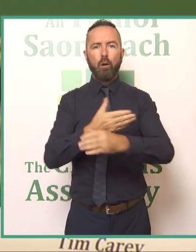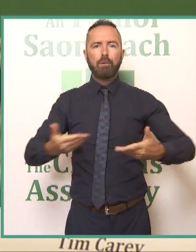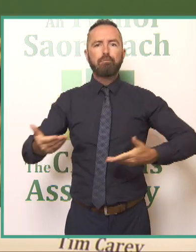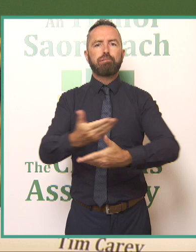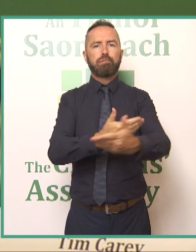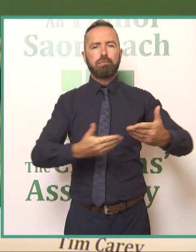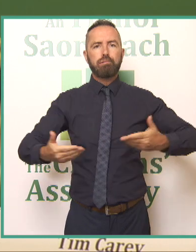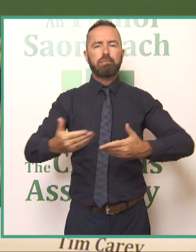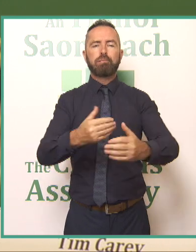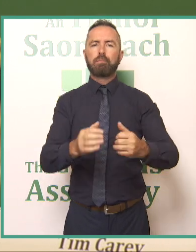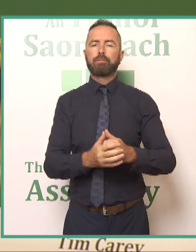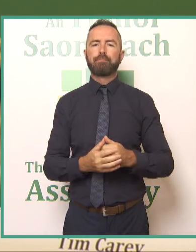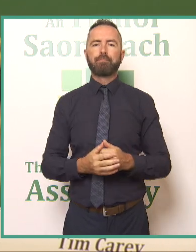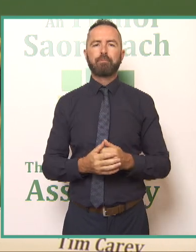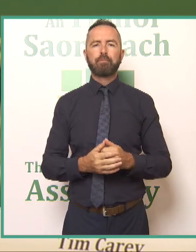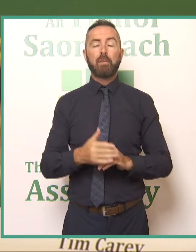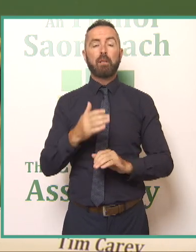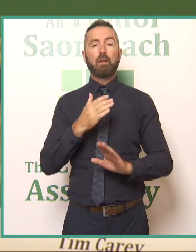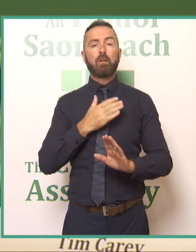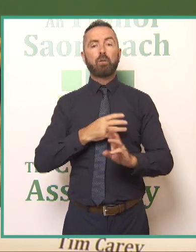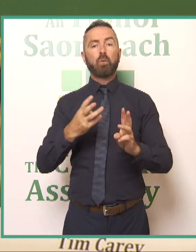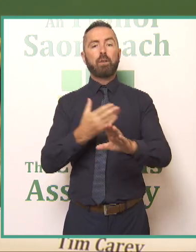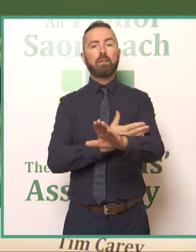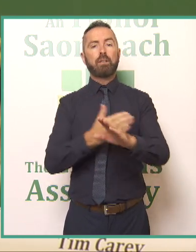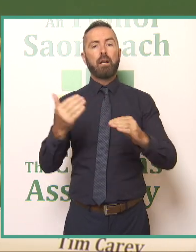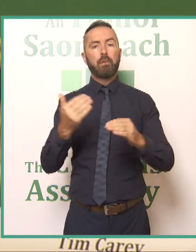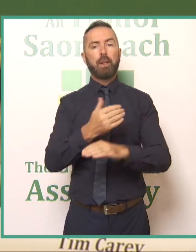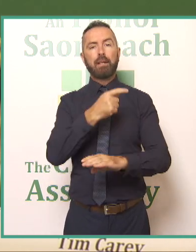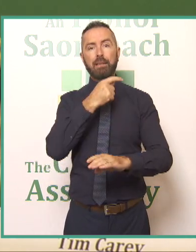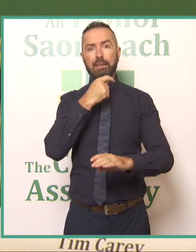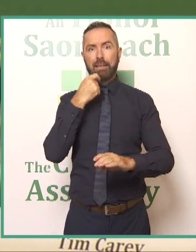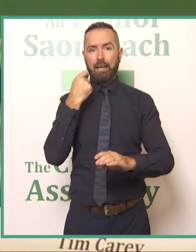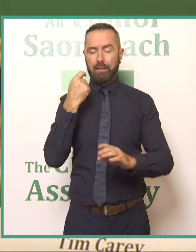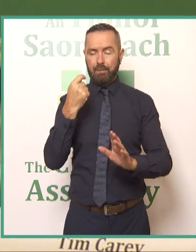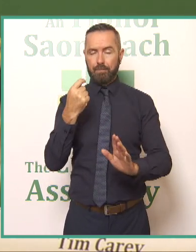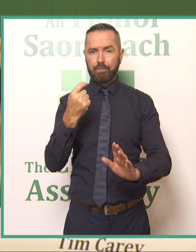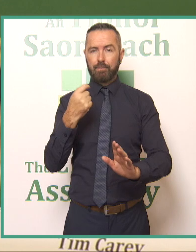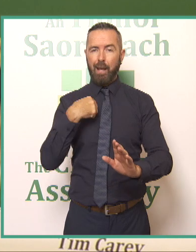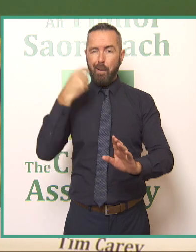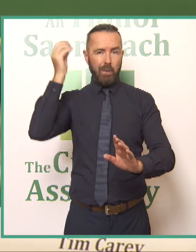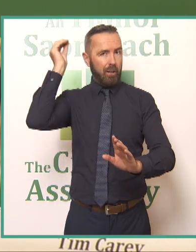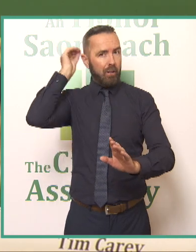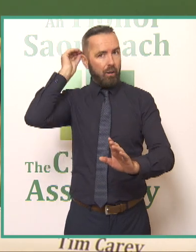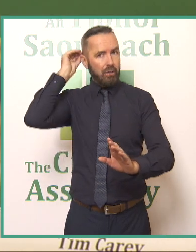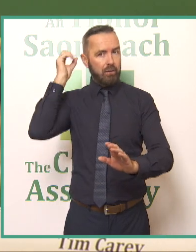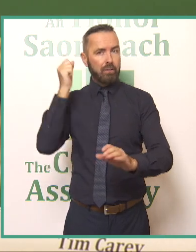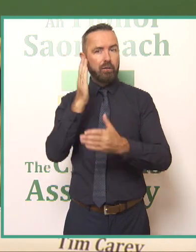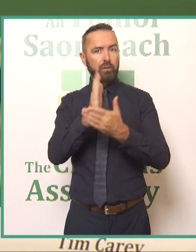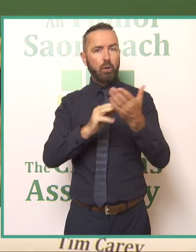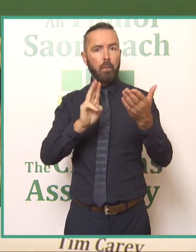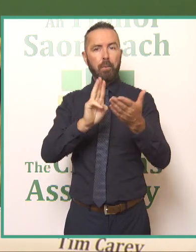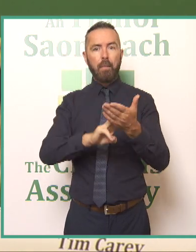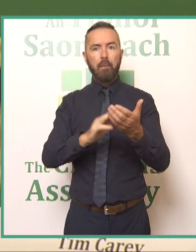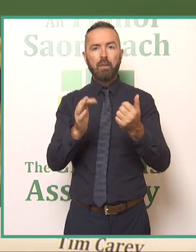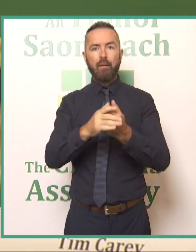had so far and just to start off on just as the initial thing that I want to say I'm very conscious we have some members of the